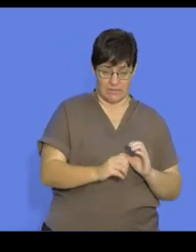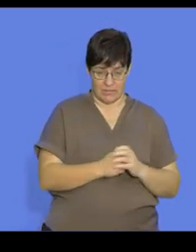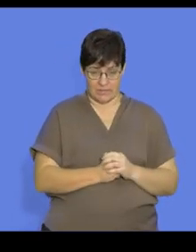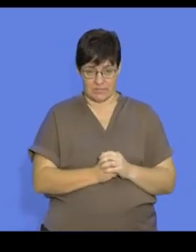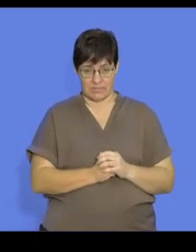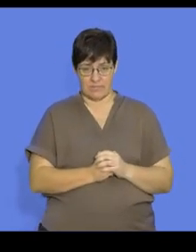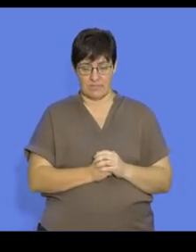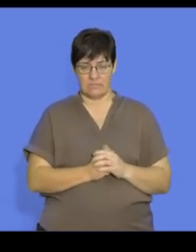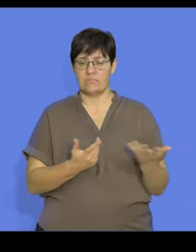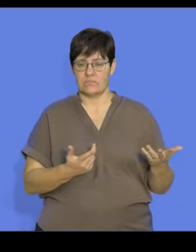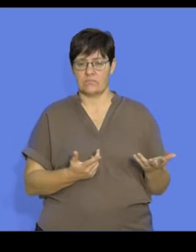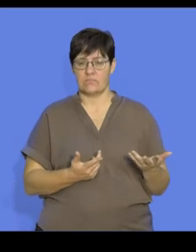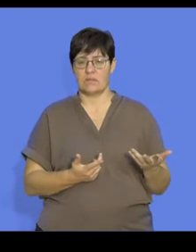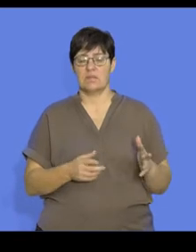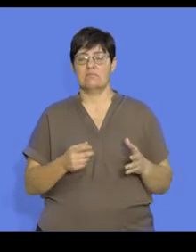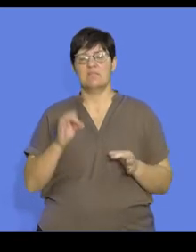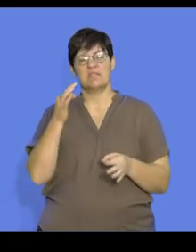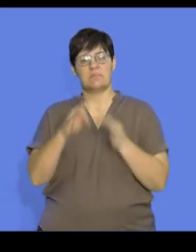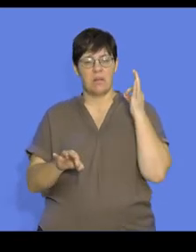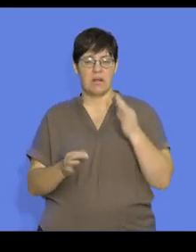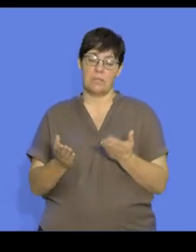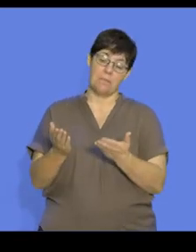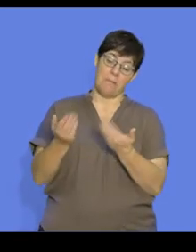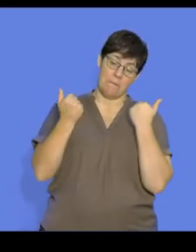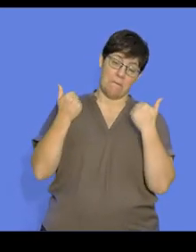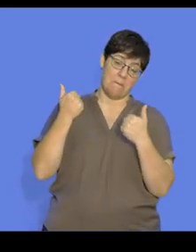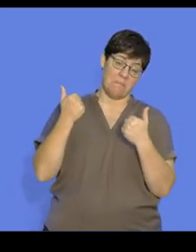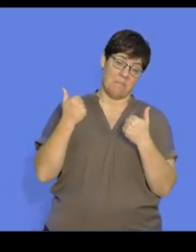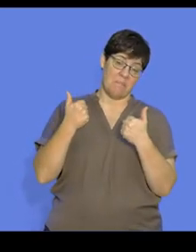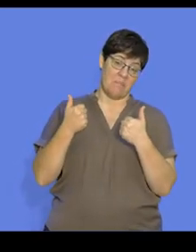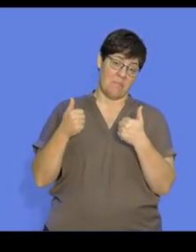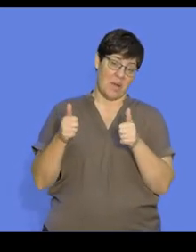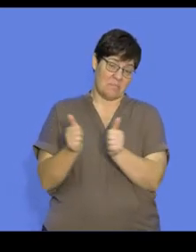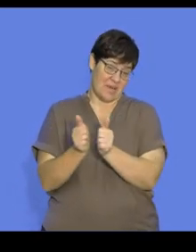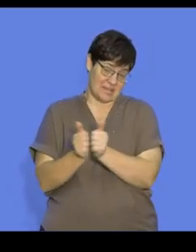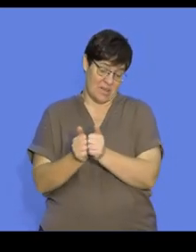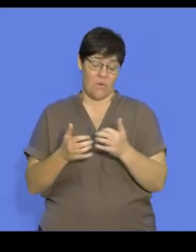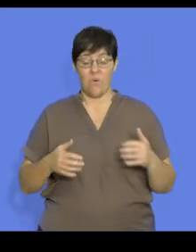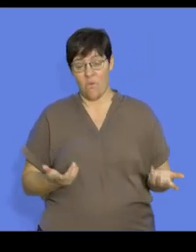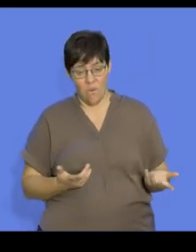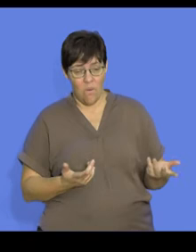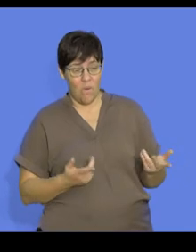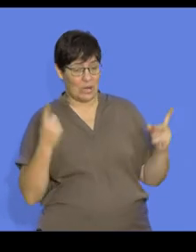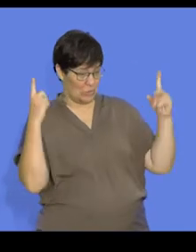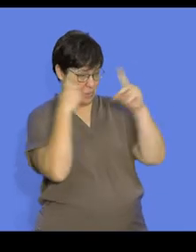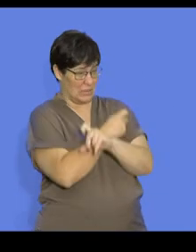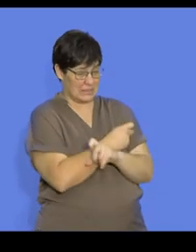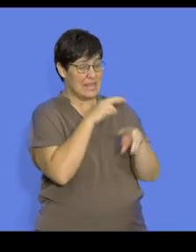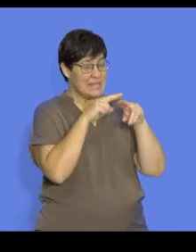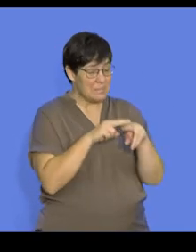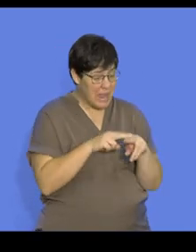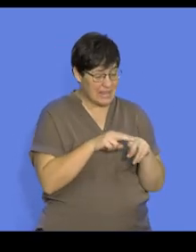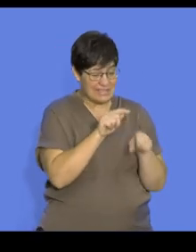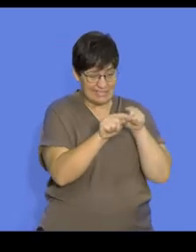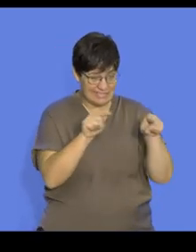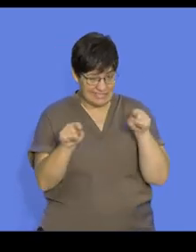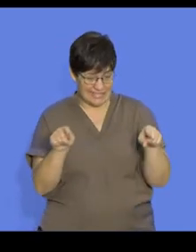courtship might be a very simple method of attracting mates, or it can be very complex, depending on the social organisation of